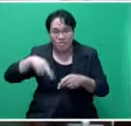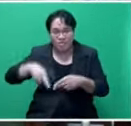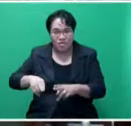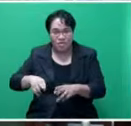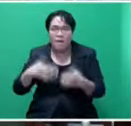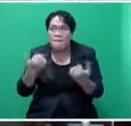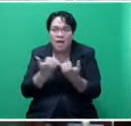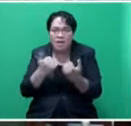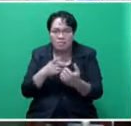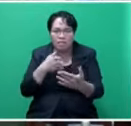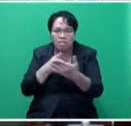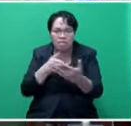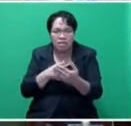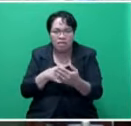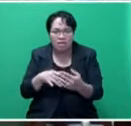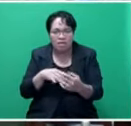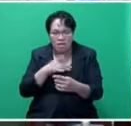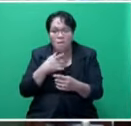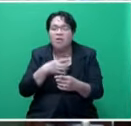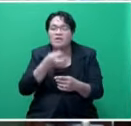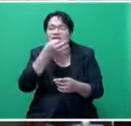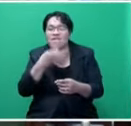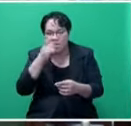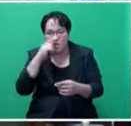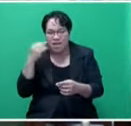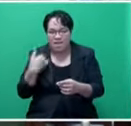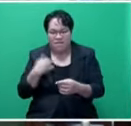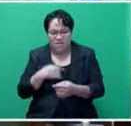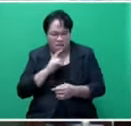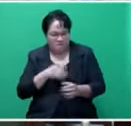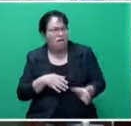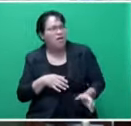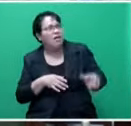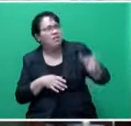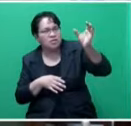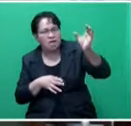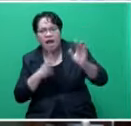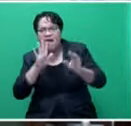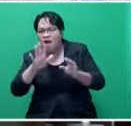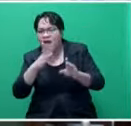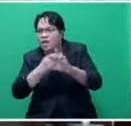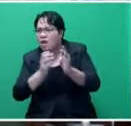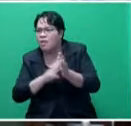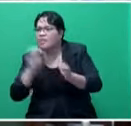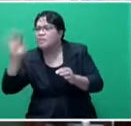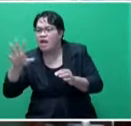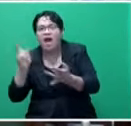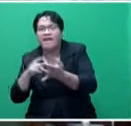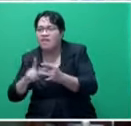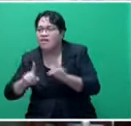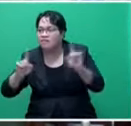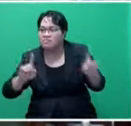still have blackouts because there's only a few people living there so I put a tower there maybe 5 kilometers 10 kilometers down the road they put another tower